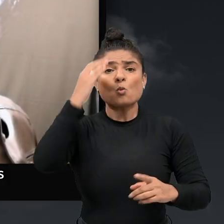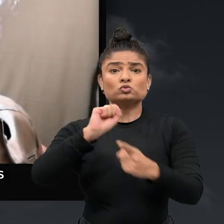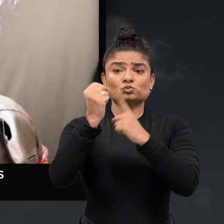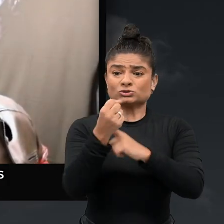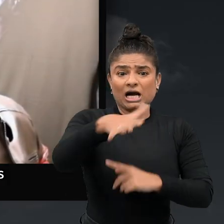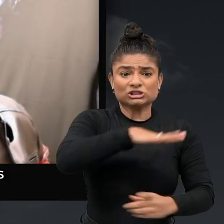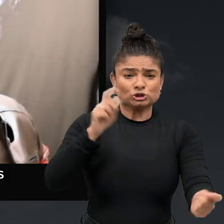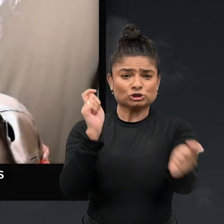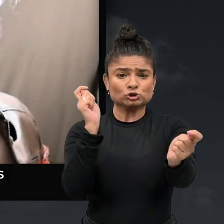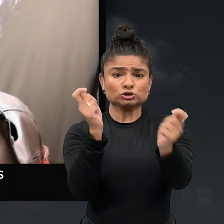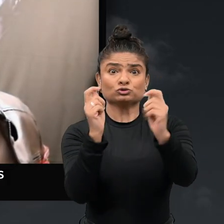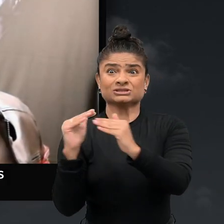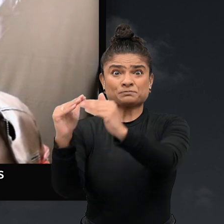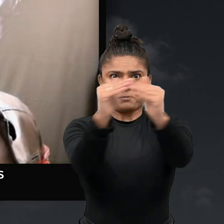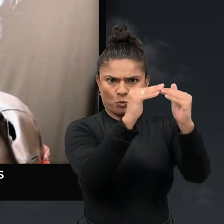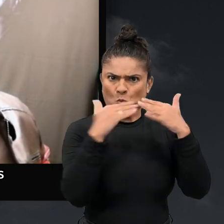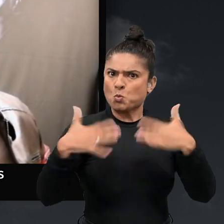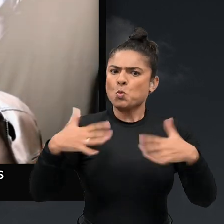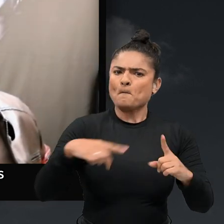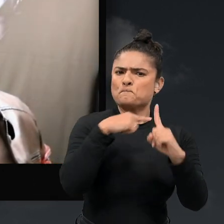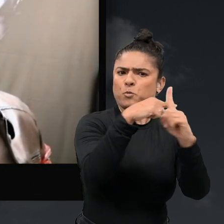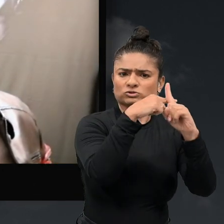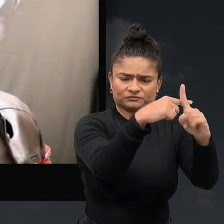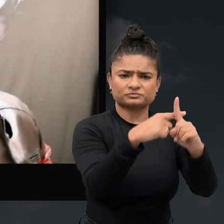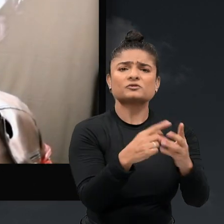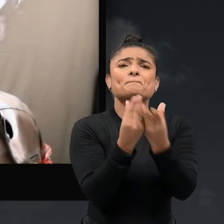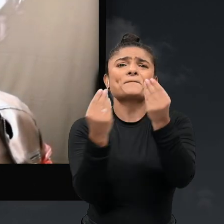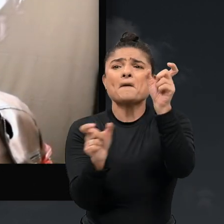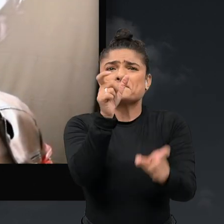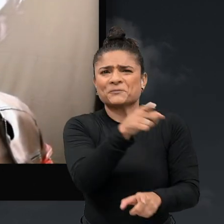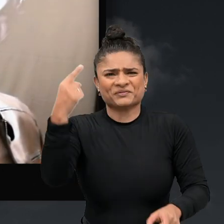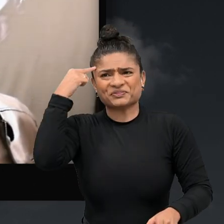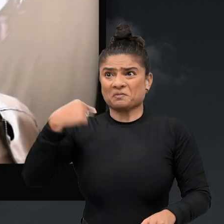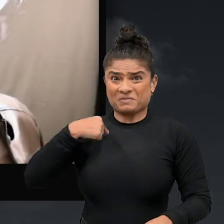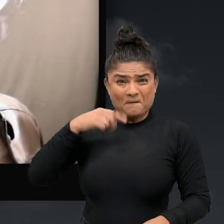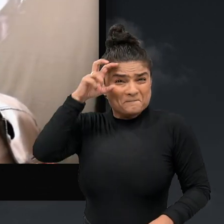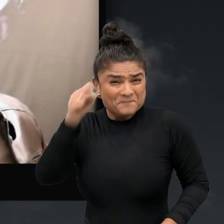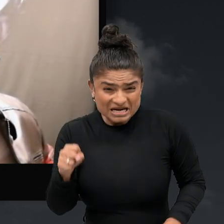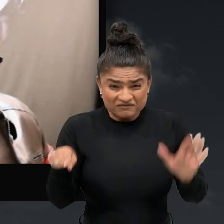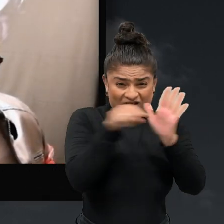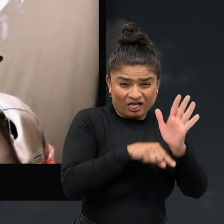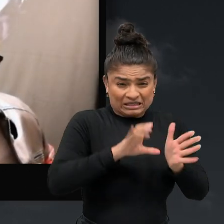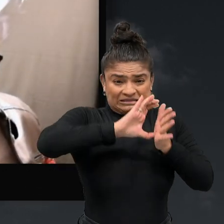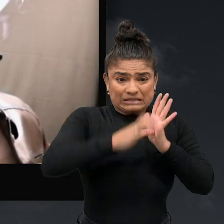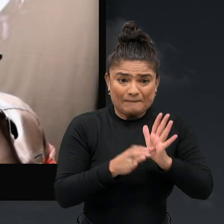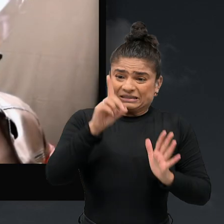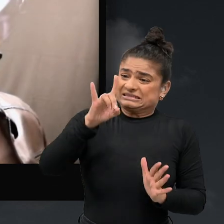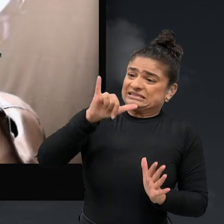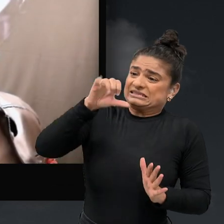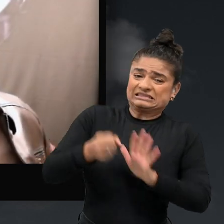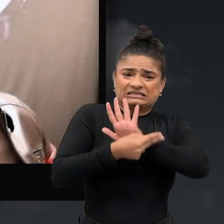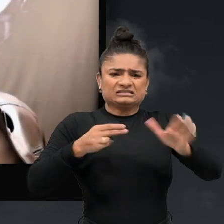society is changing towards a democracy, which is the positive, I honestly did not believe that I had to categorize myself